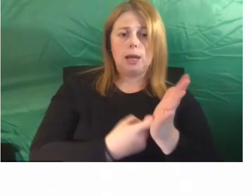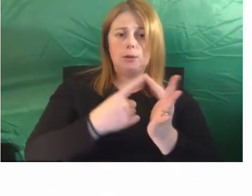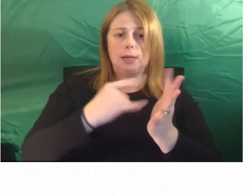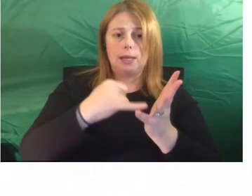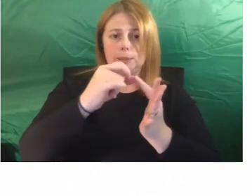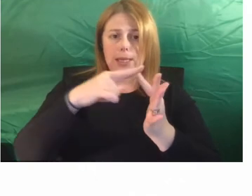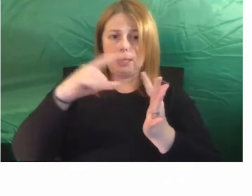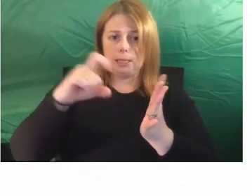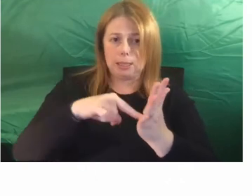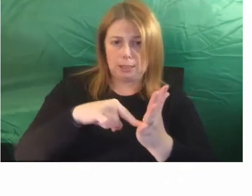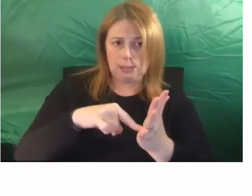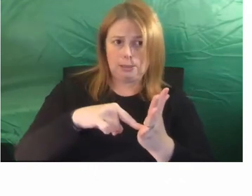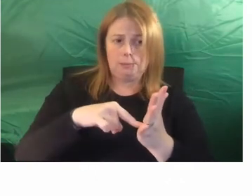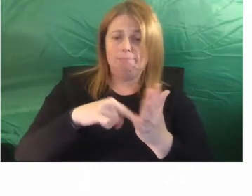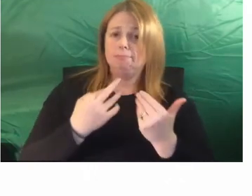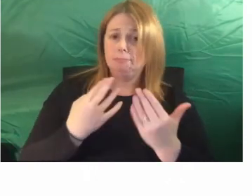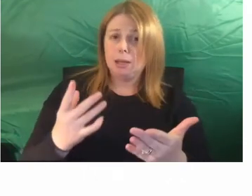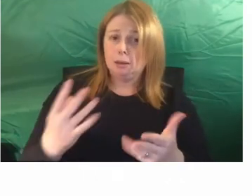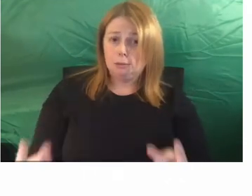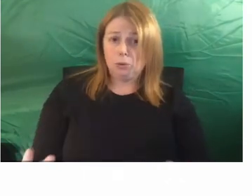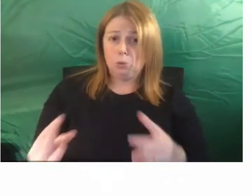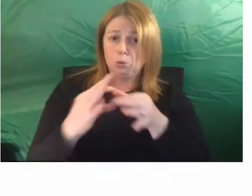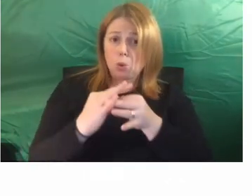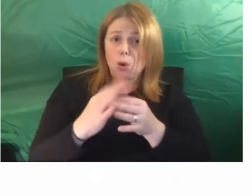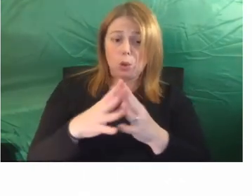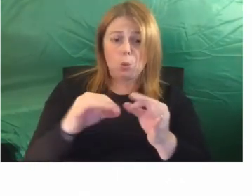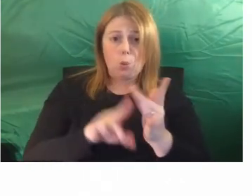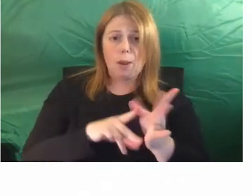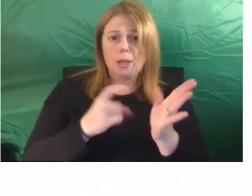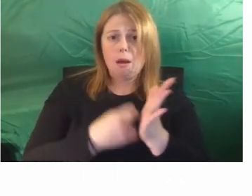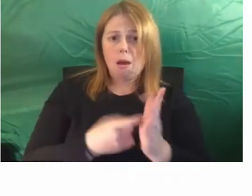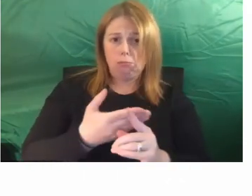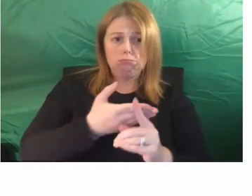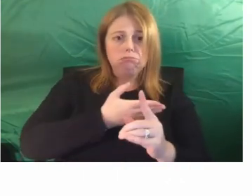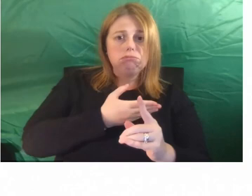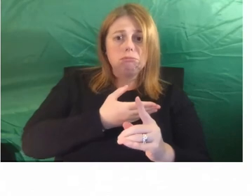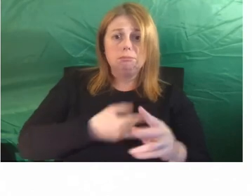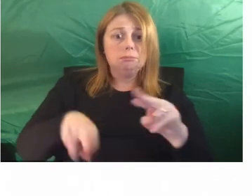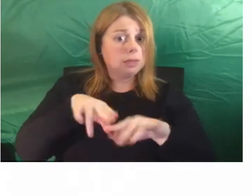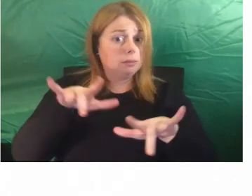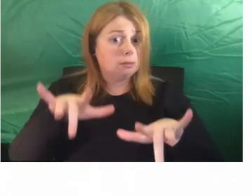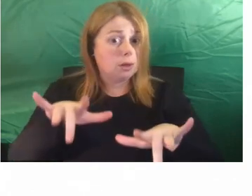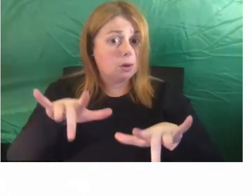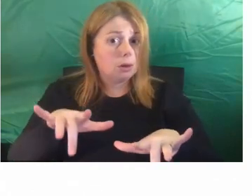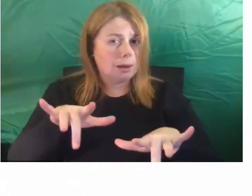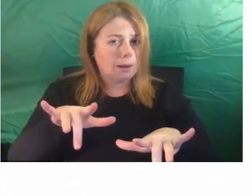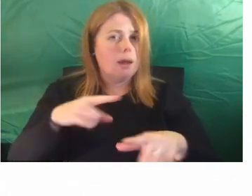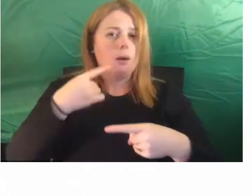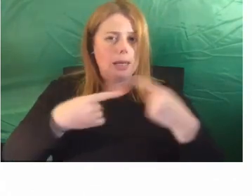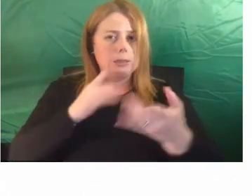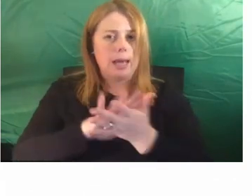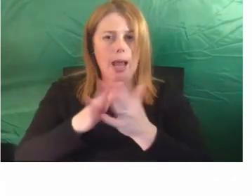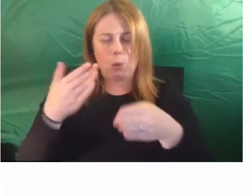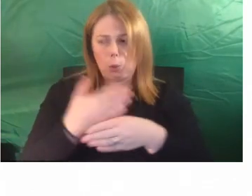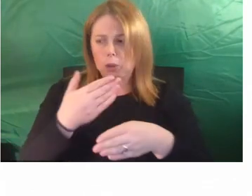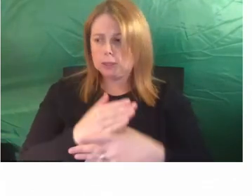Many of you will have attended a number of webinars before. For those of you who haven't though, I just want to briefly explain how this will work.